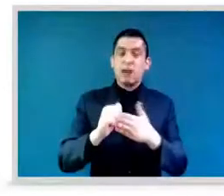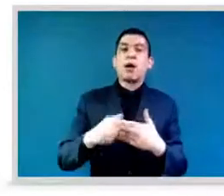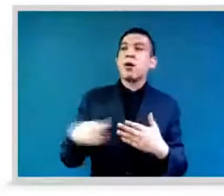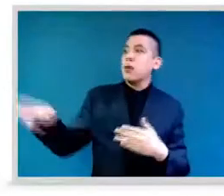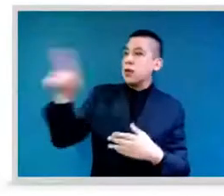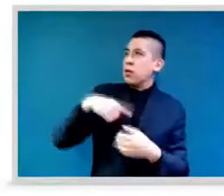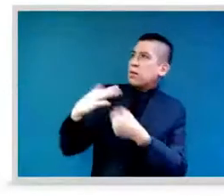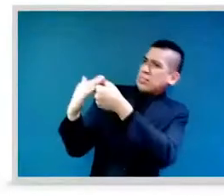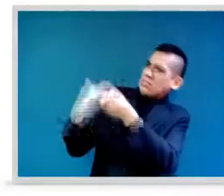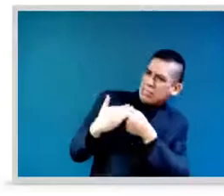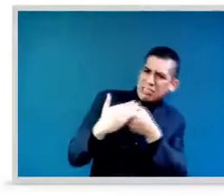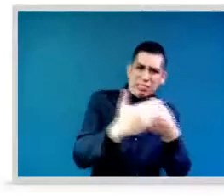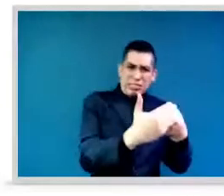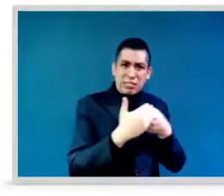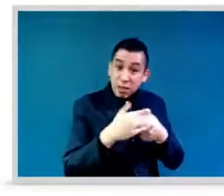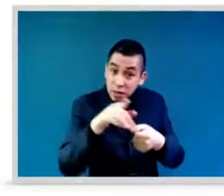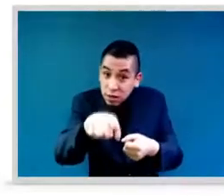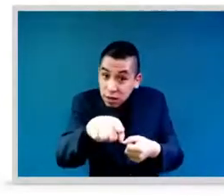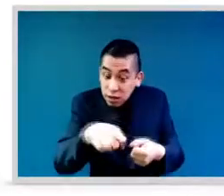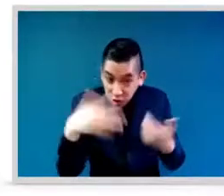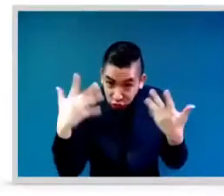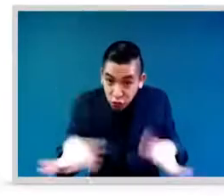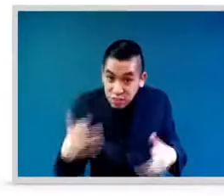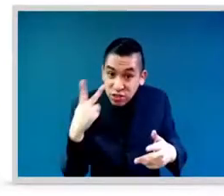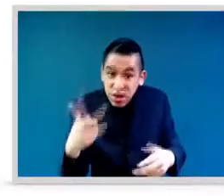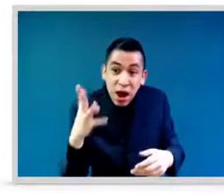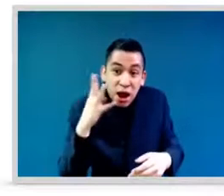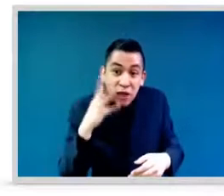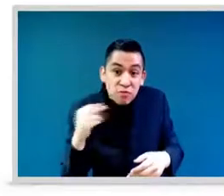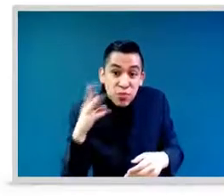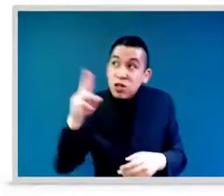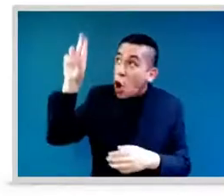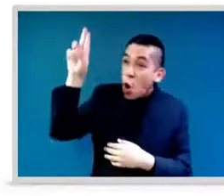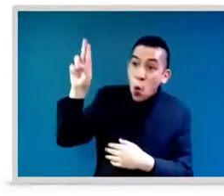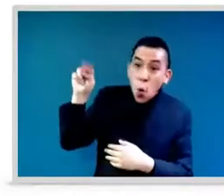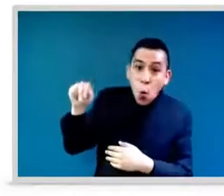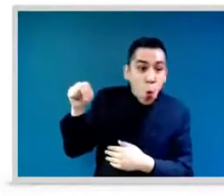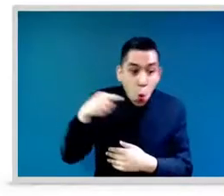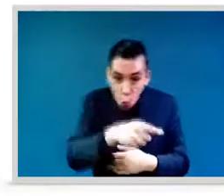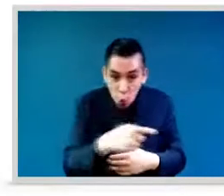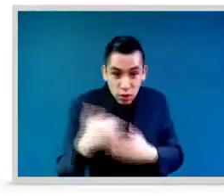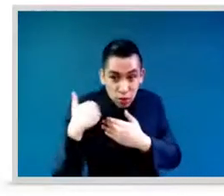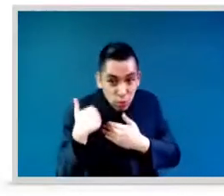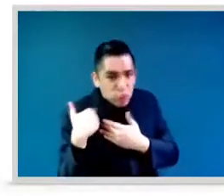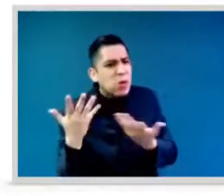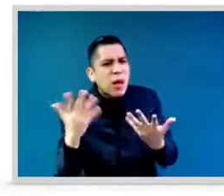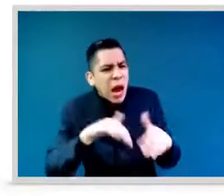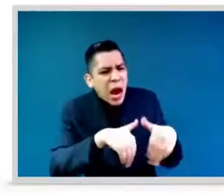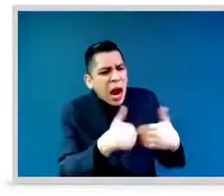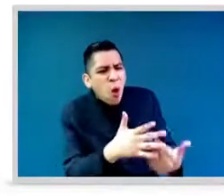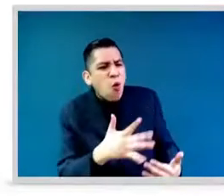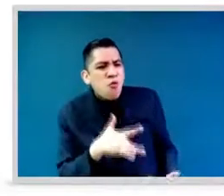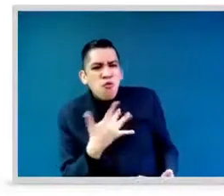I think we should be concerned about what this break of a global index is telling us about perceptions of women leadership.